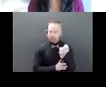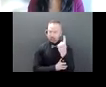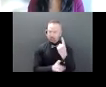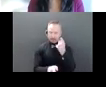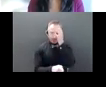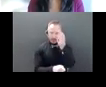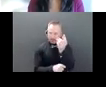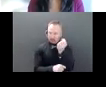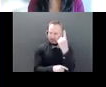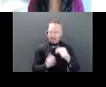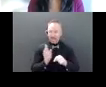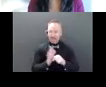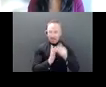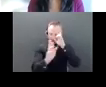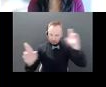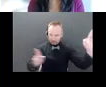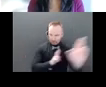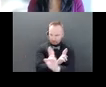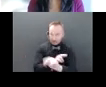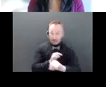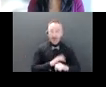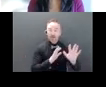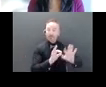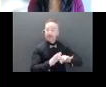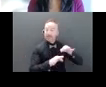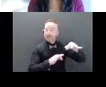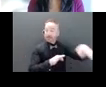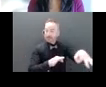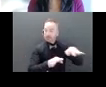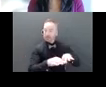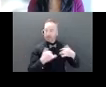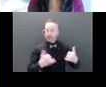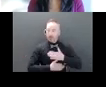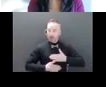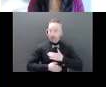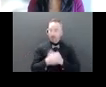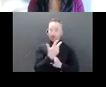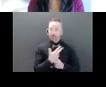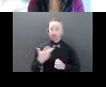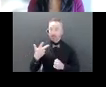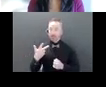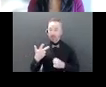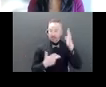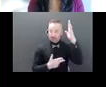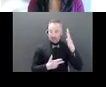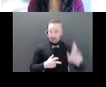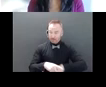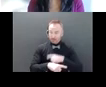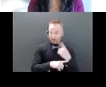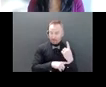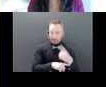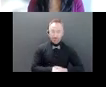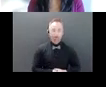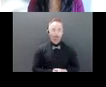And without further ado, it gives me great pleasure to introduce our three guest speakers today. Chris